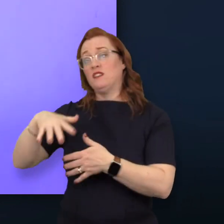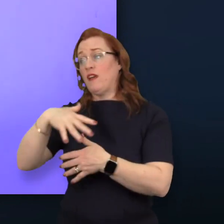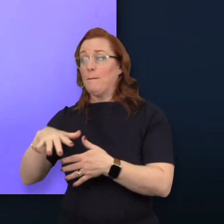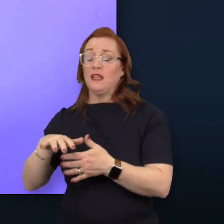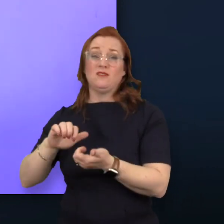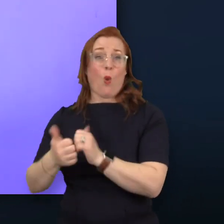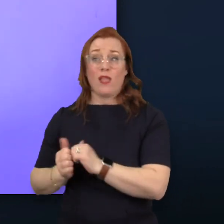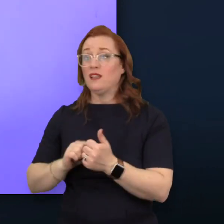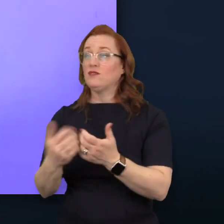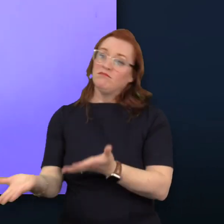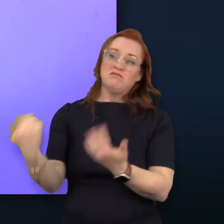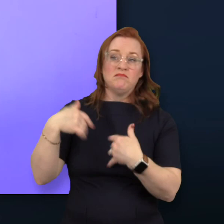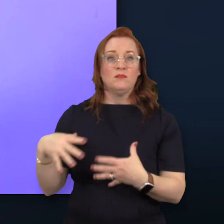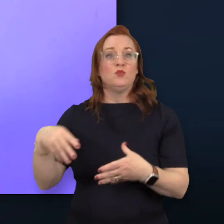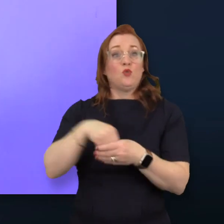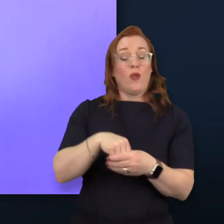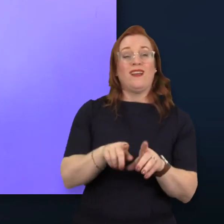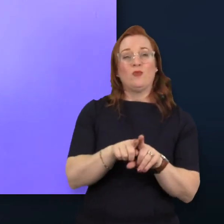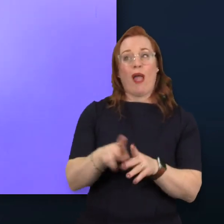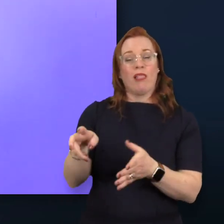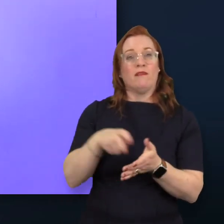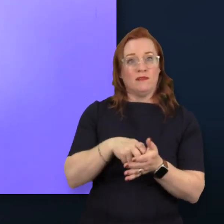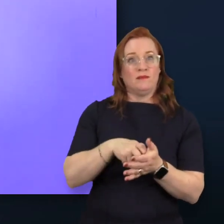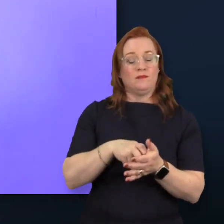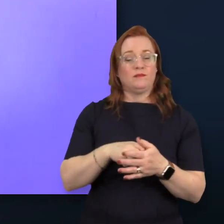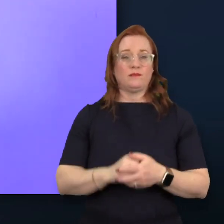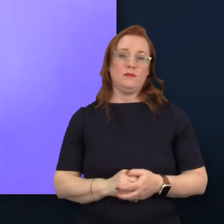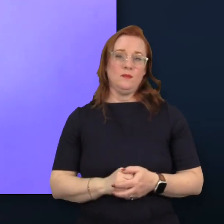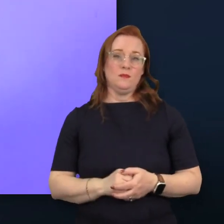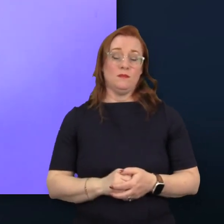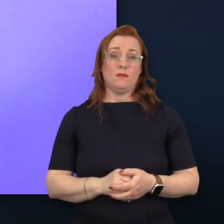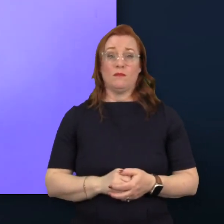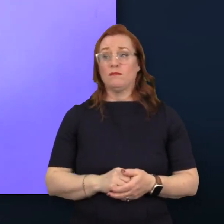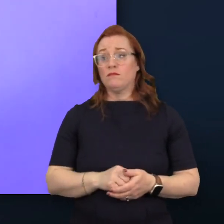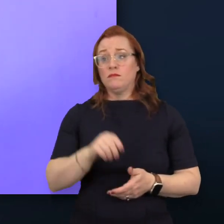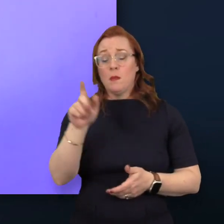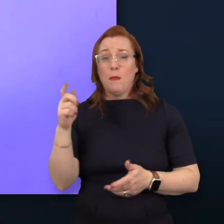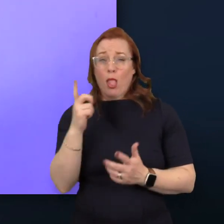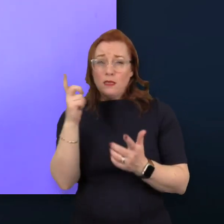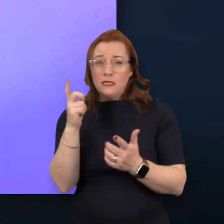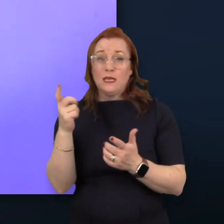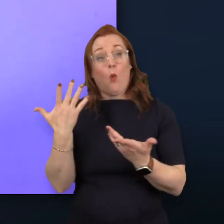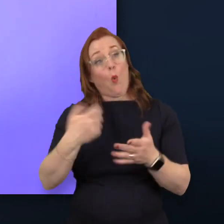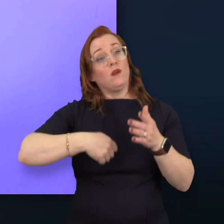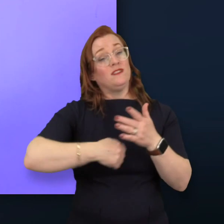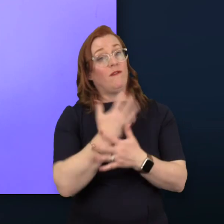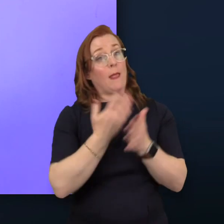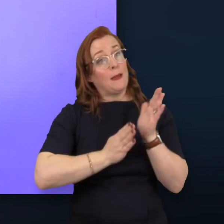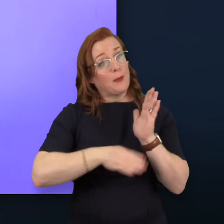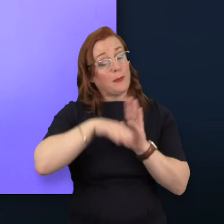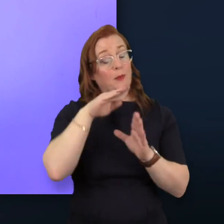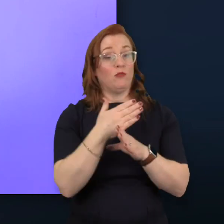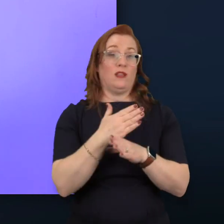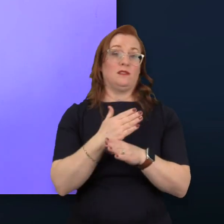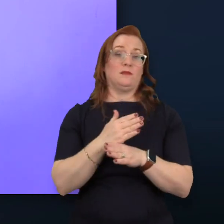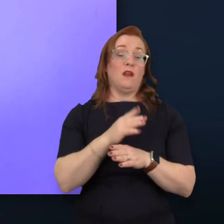and colleagues to join those who are seeking or developing careers in this